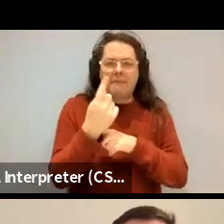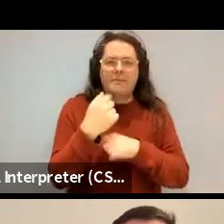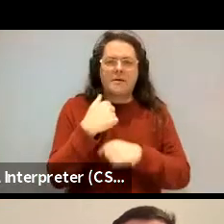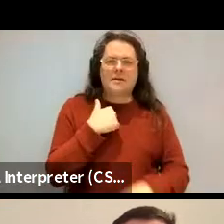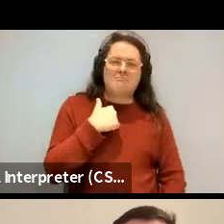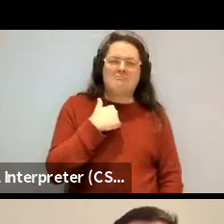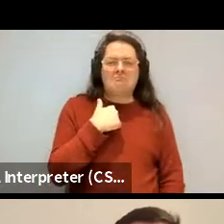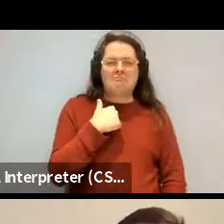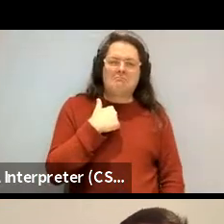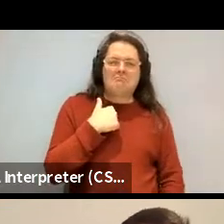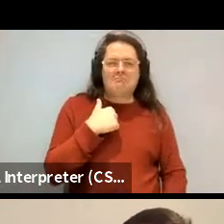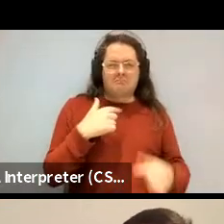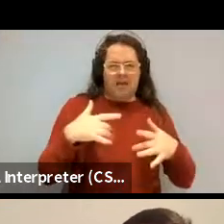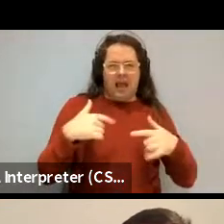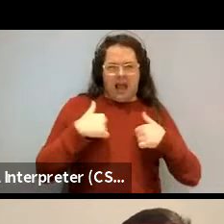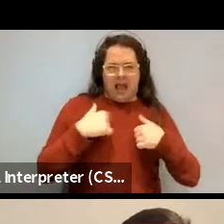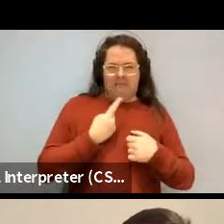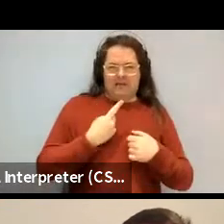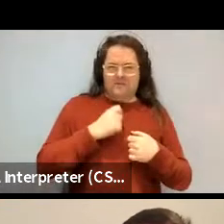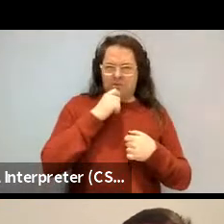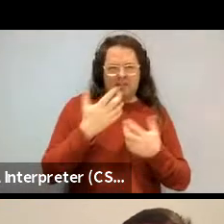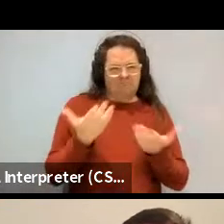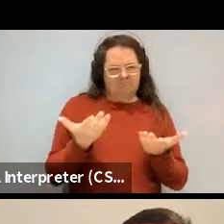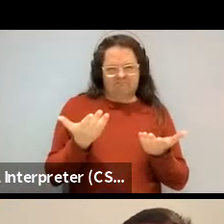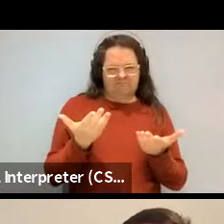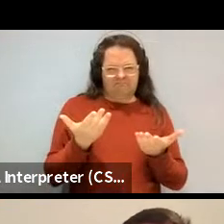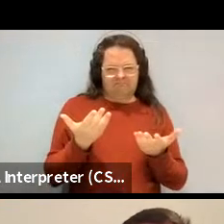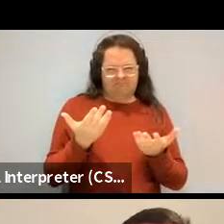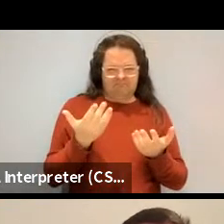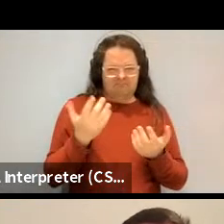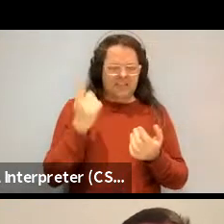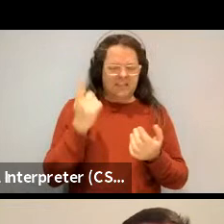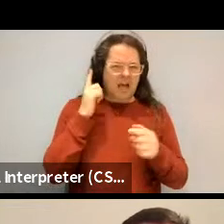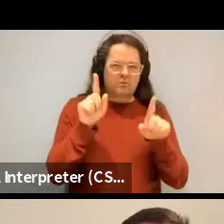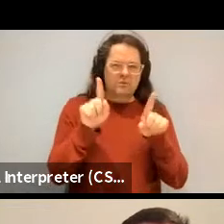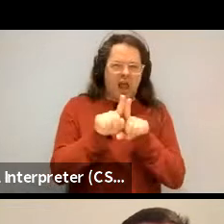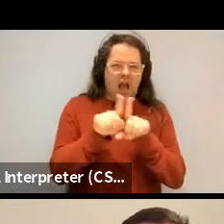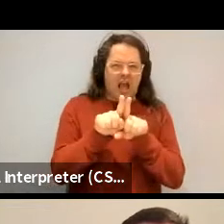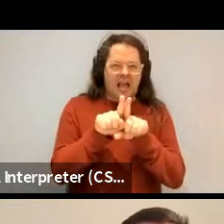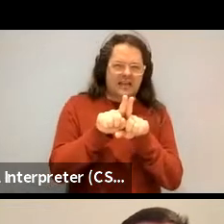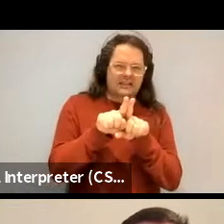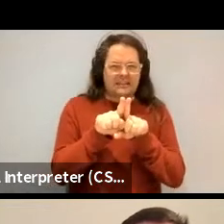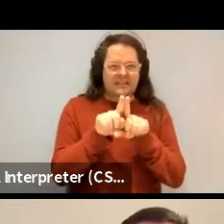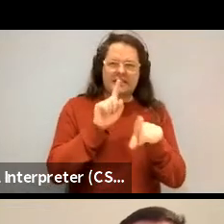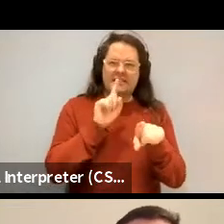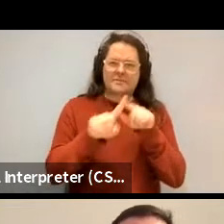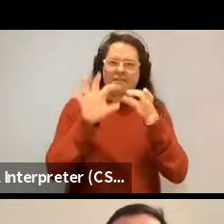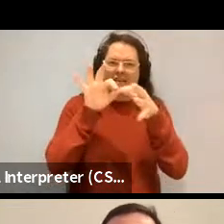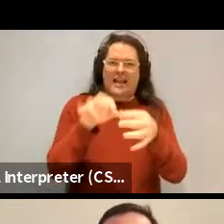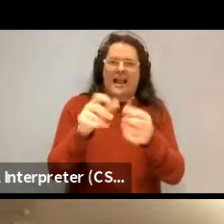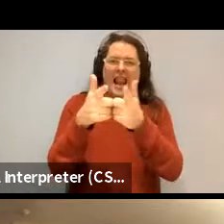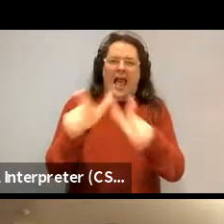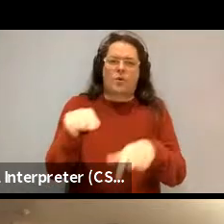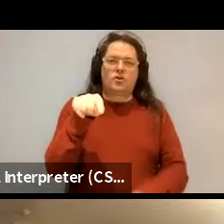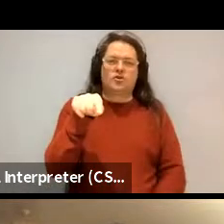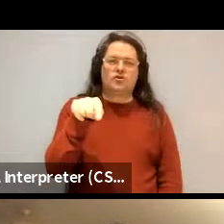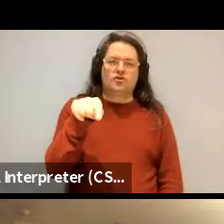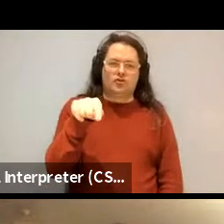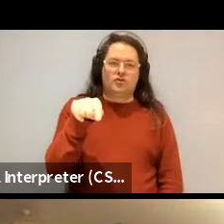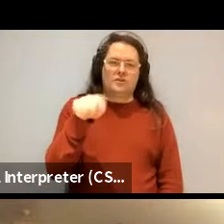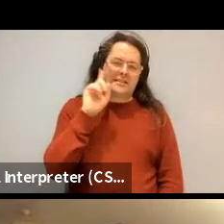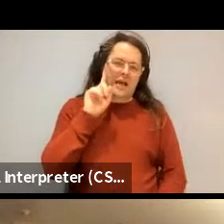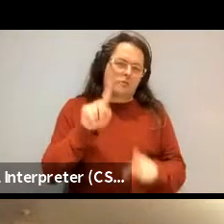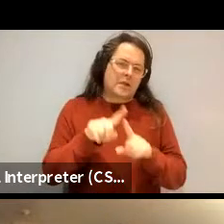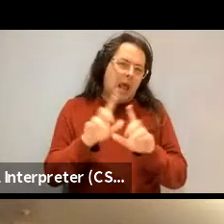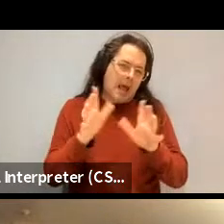that, that shouldn't be, that should, that would be, that sounds like it's specific to language. So that's the kind of